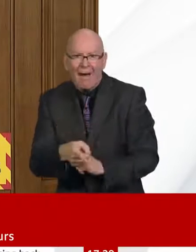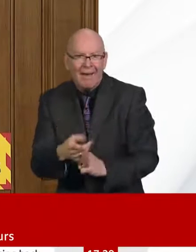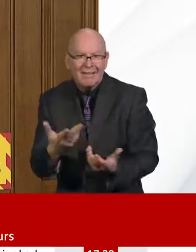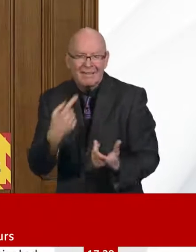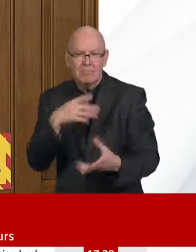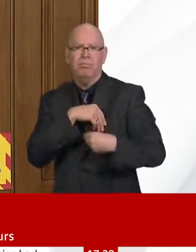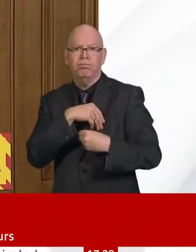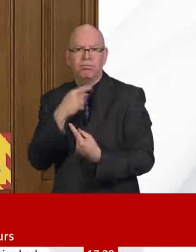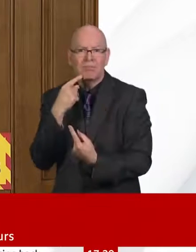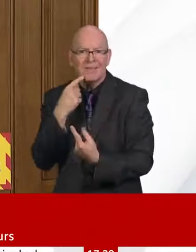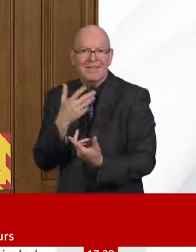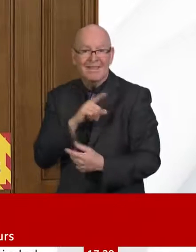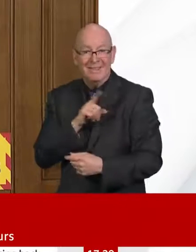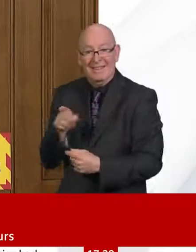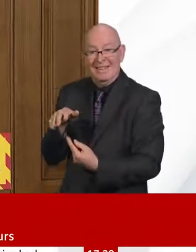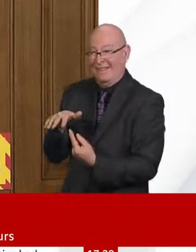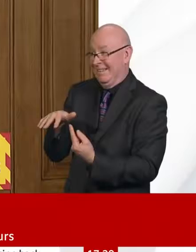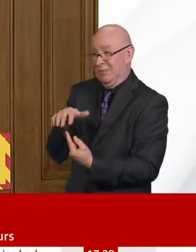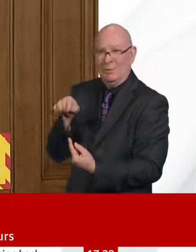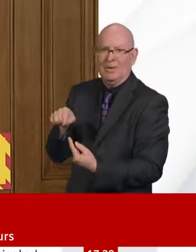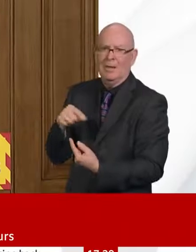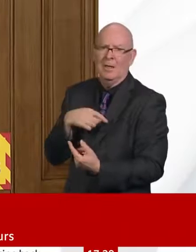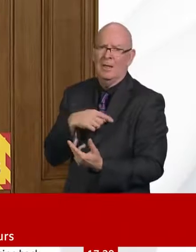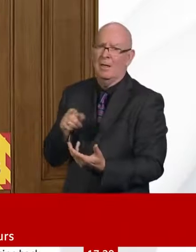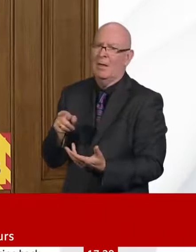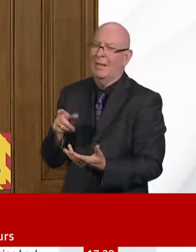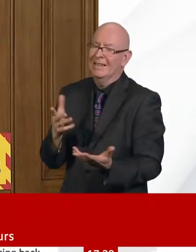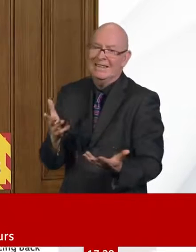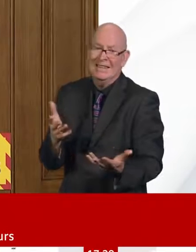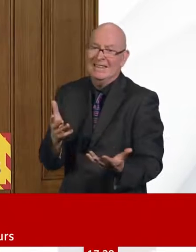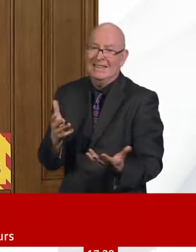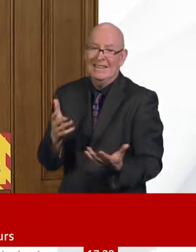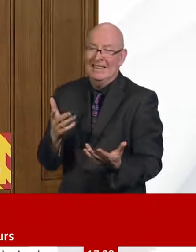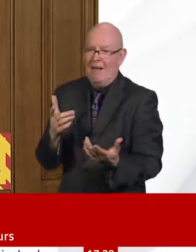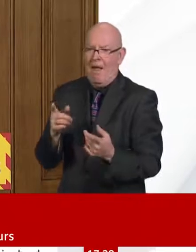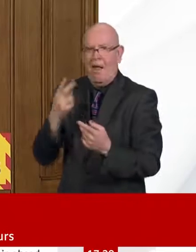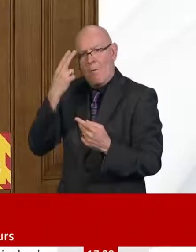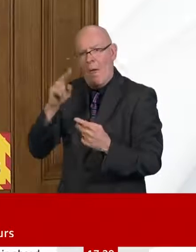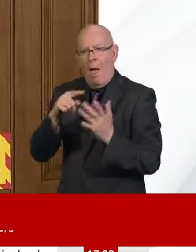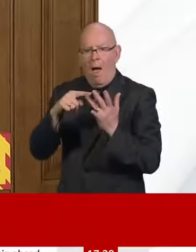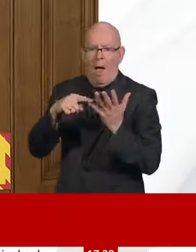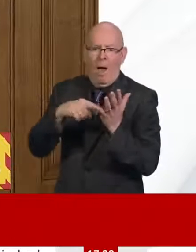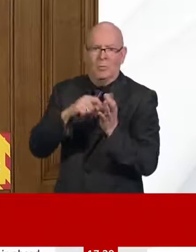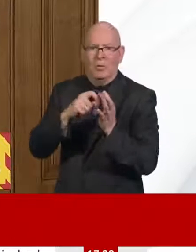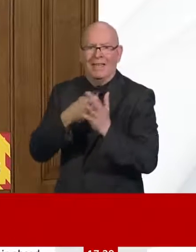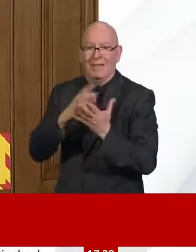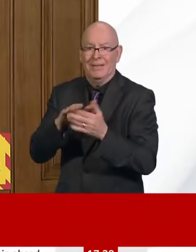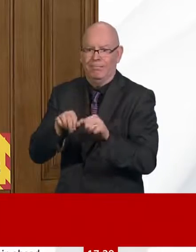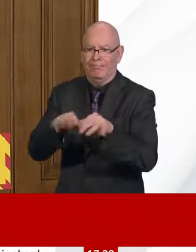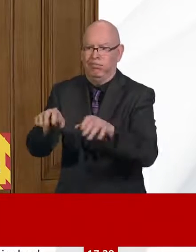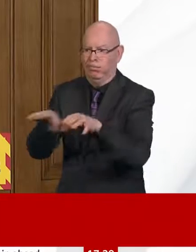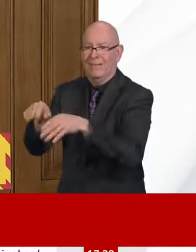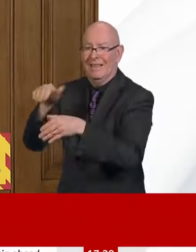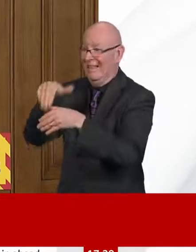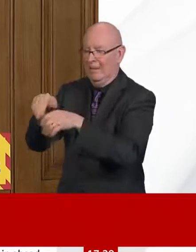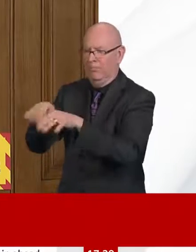vulnerable people. Bear in mind, it's a very challenging group, because many of these residents may